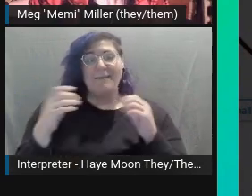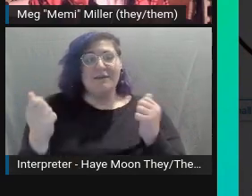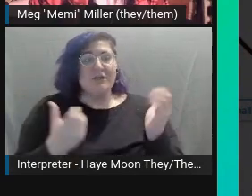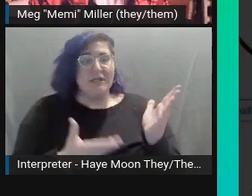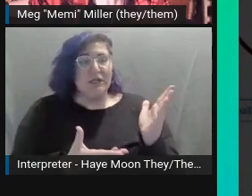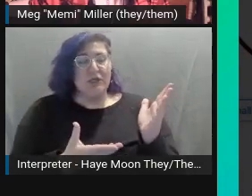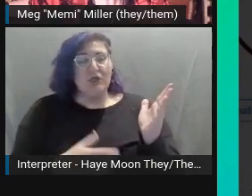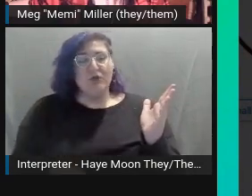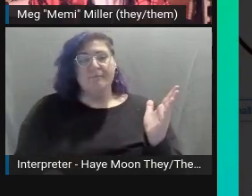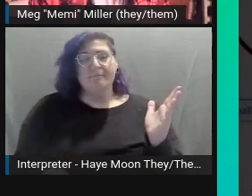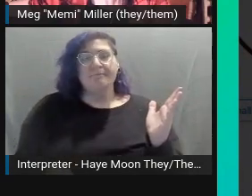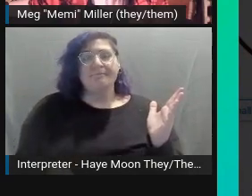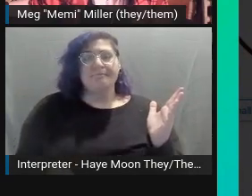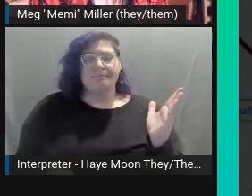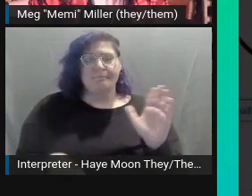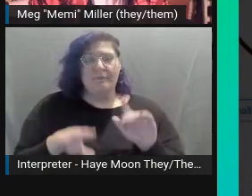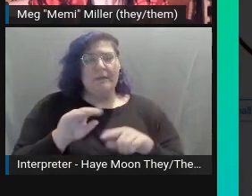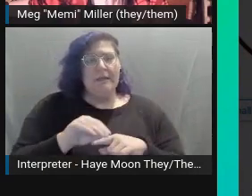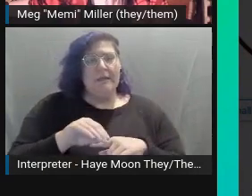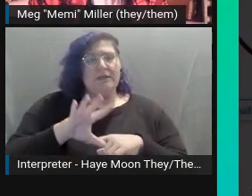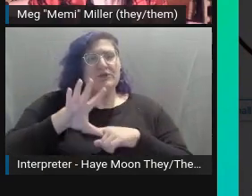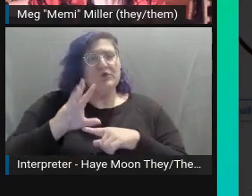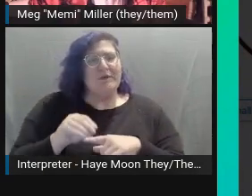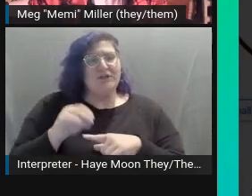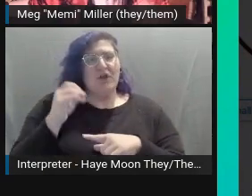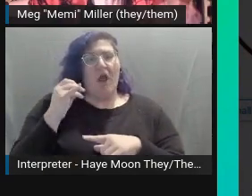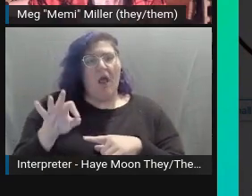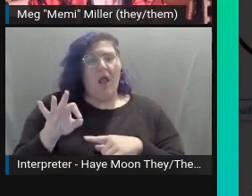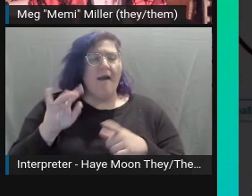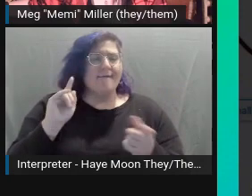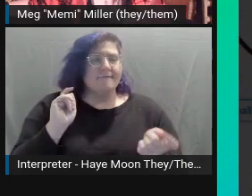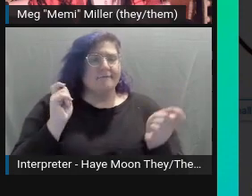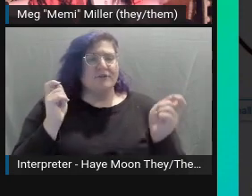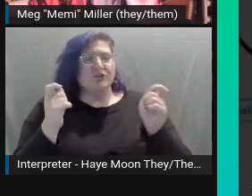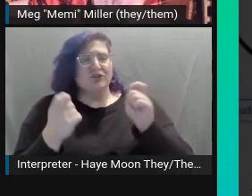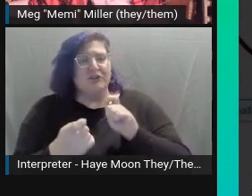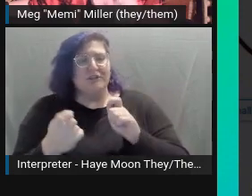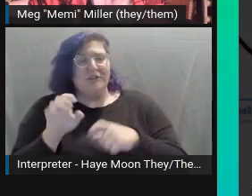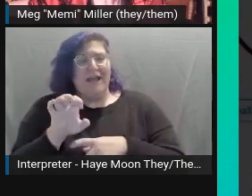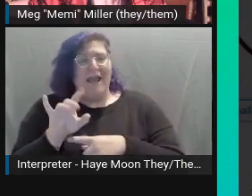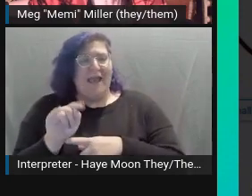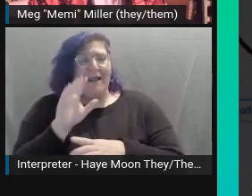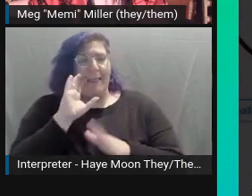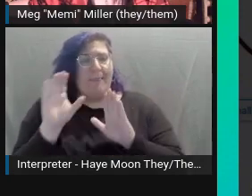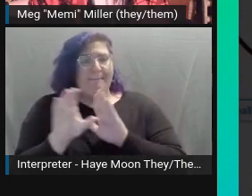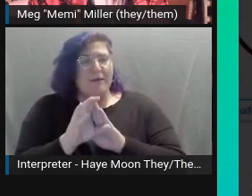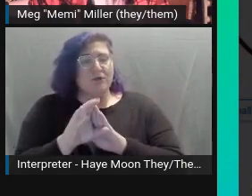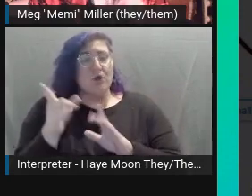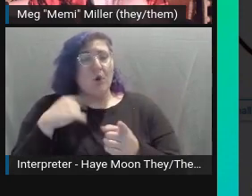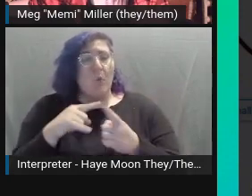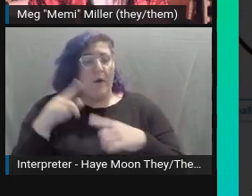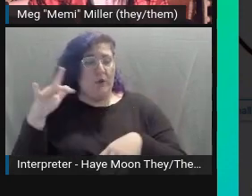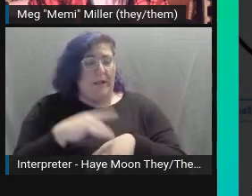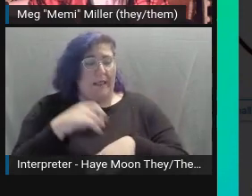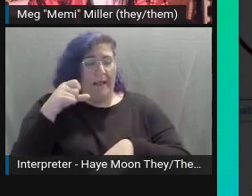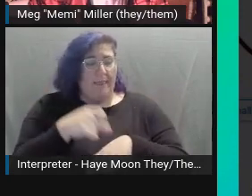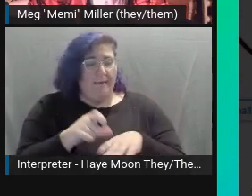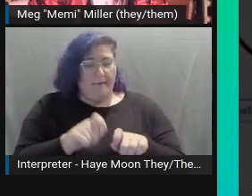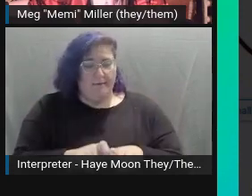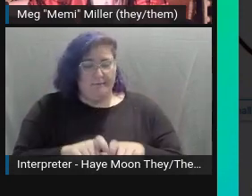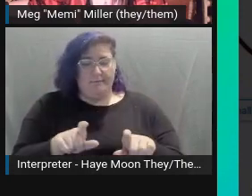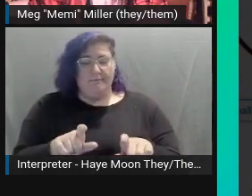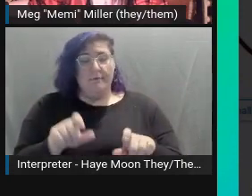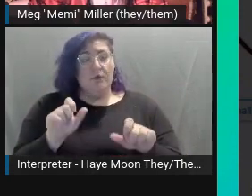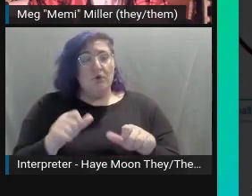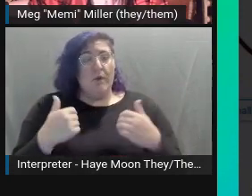of a Gmail composition. As pictured, when you focus on the embedded image, the toolbar has an option to edit alt text. However, in cases